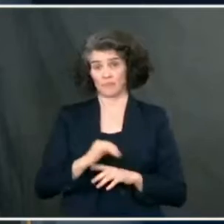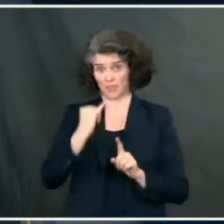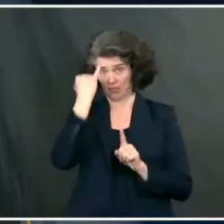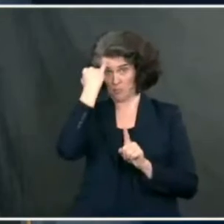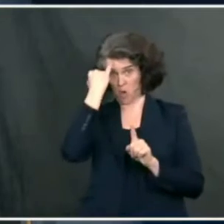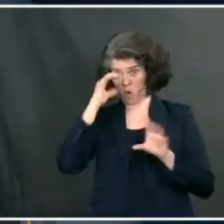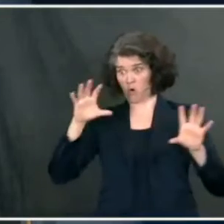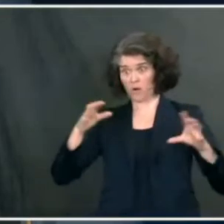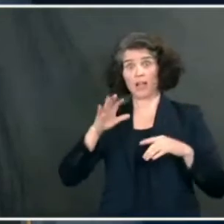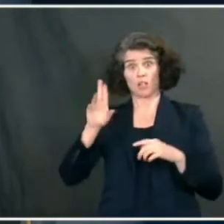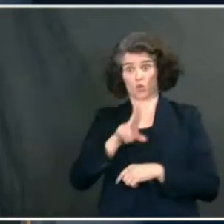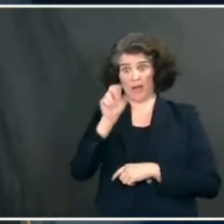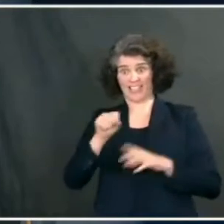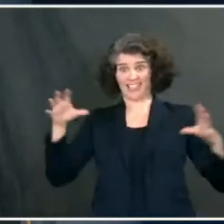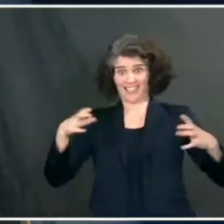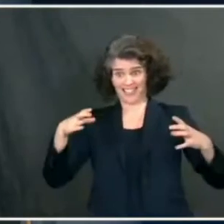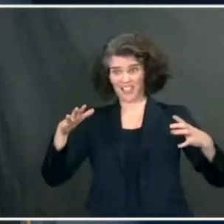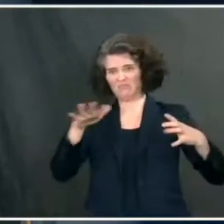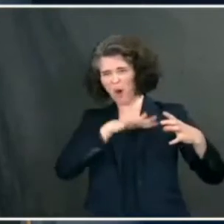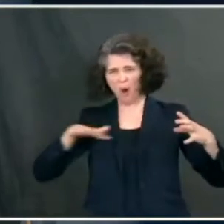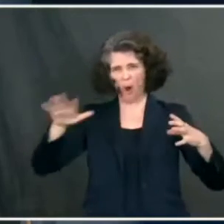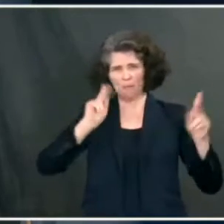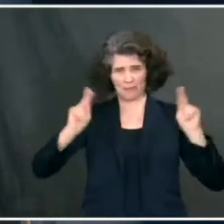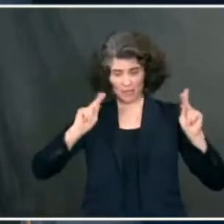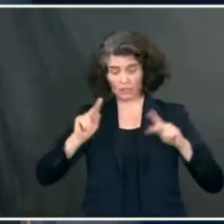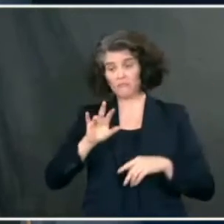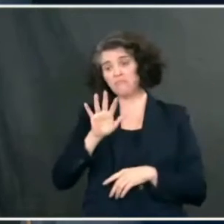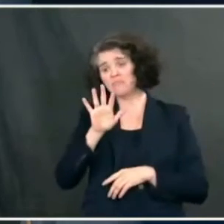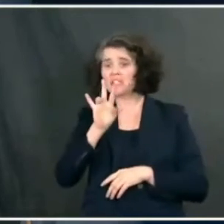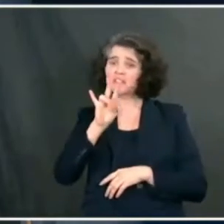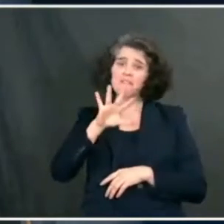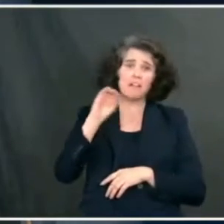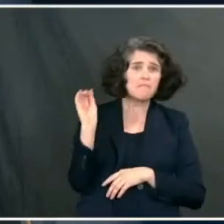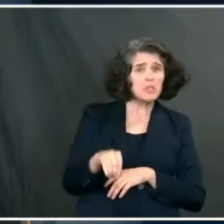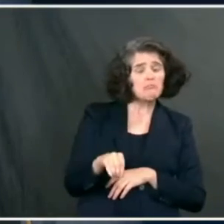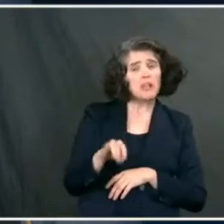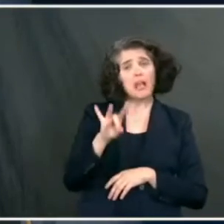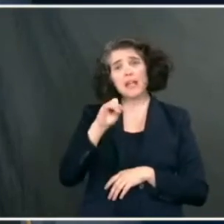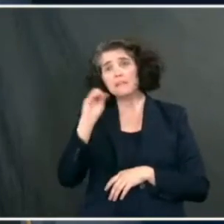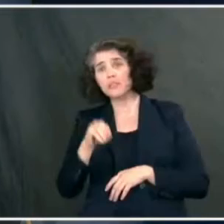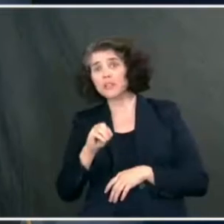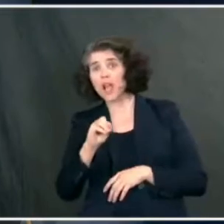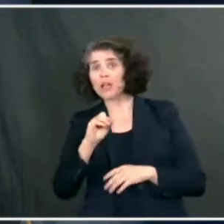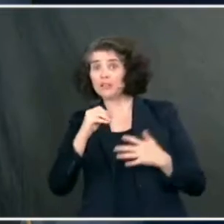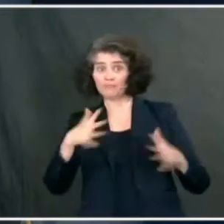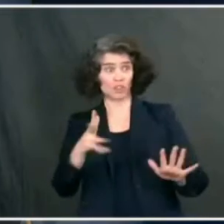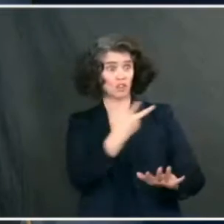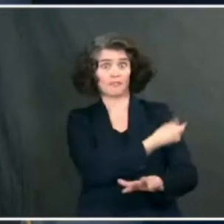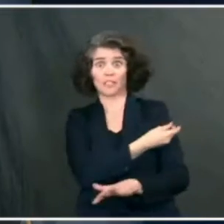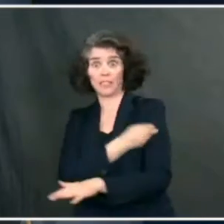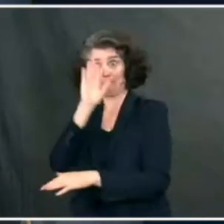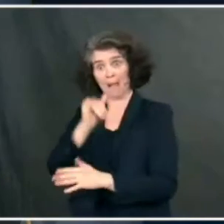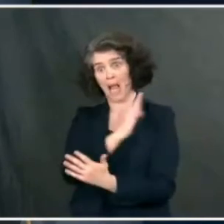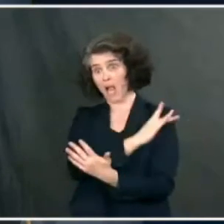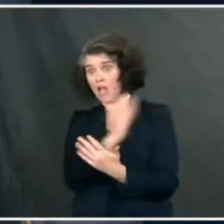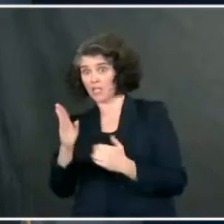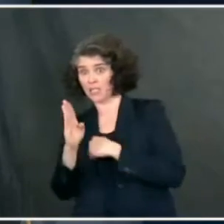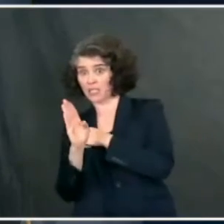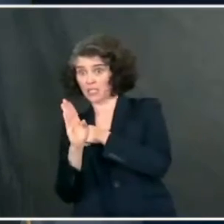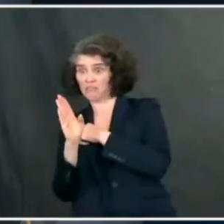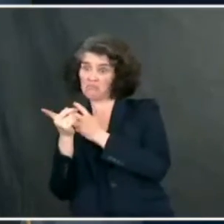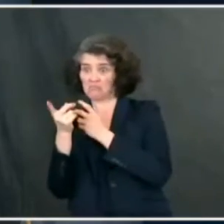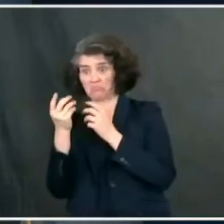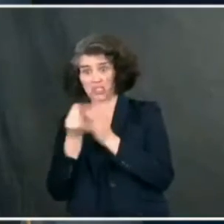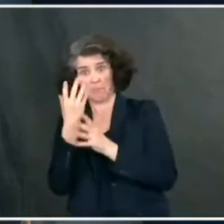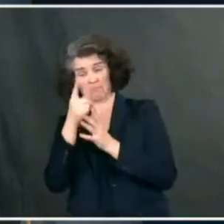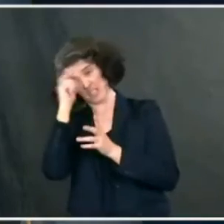% of the country vaccinated, let's say by the end of the summer, middle of the summer, I believe by the time we get to the fall, we will